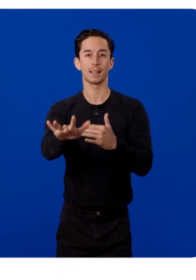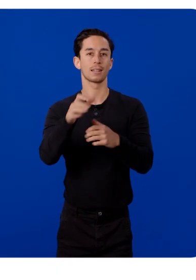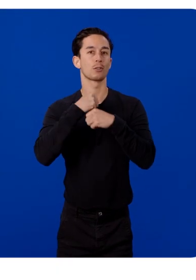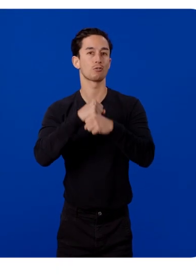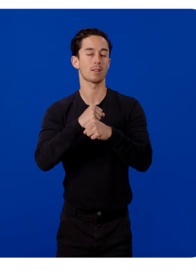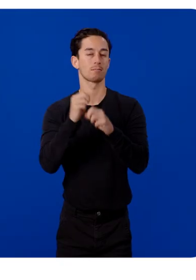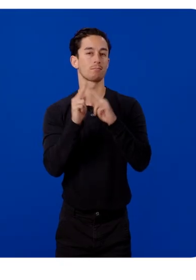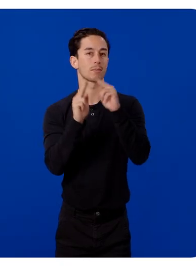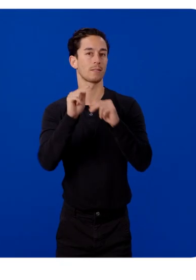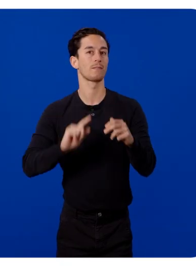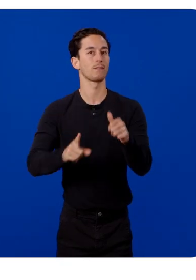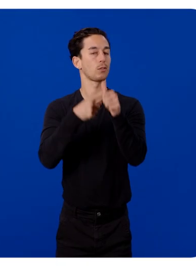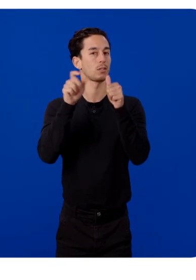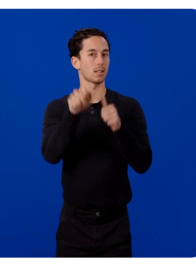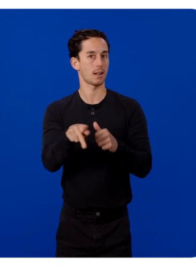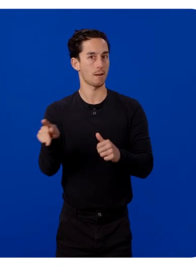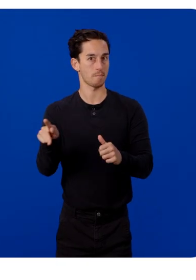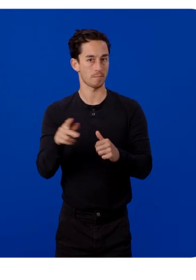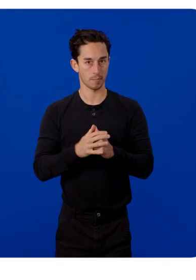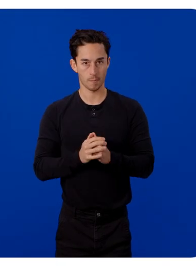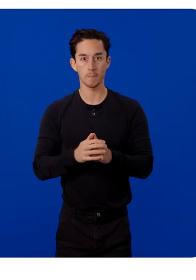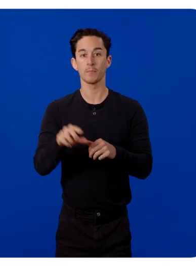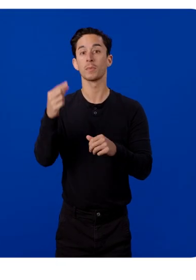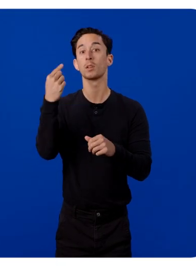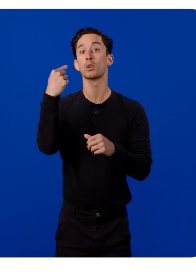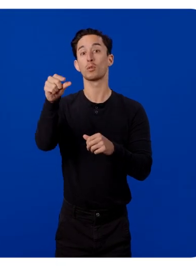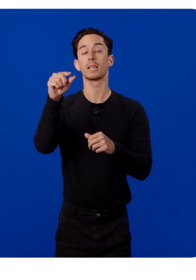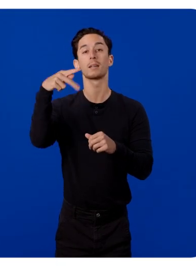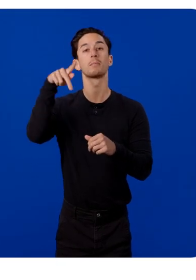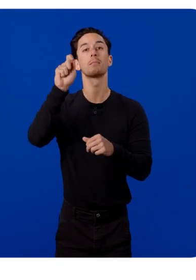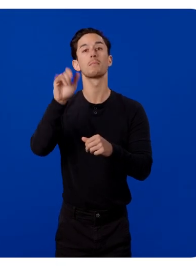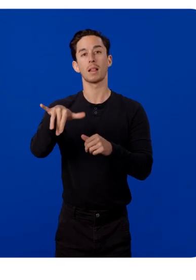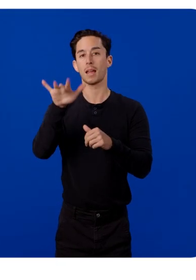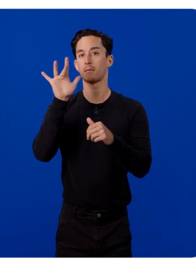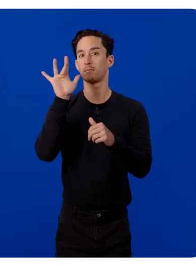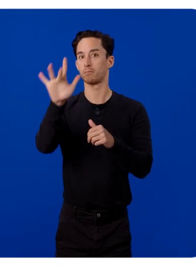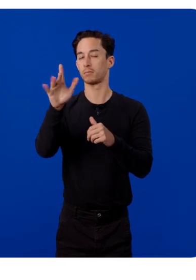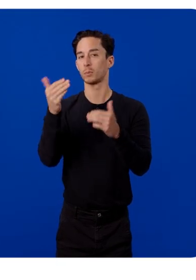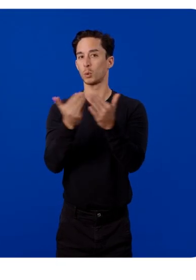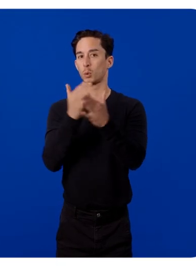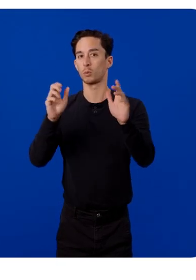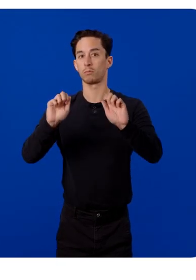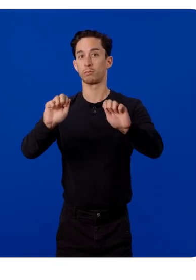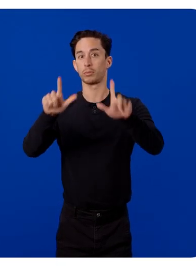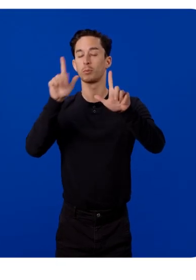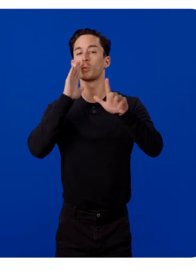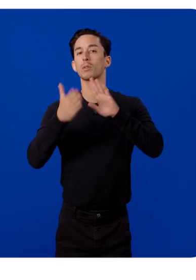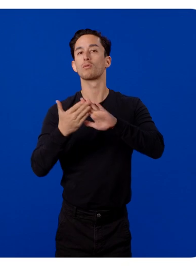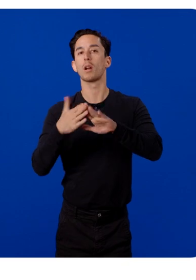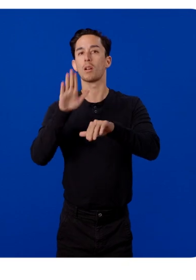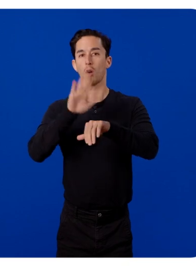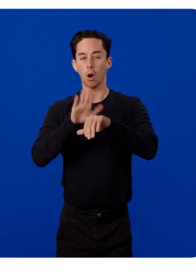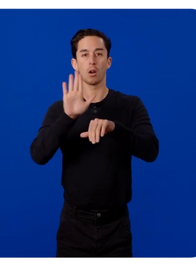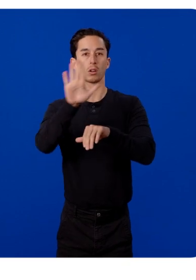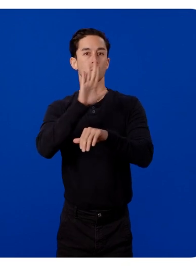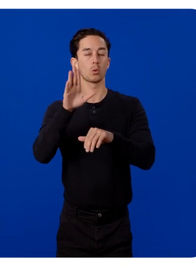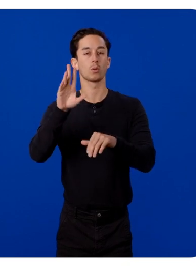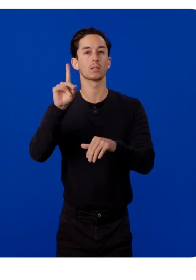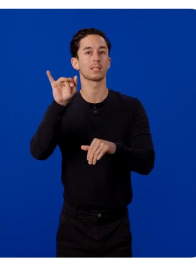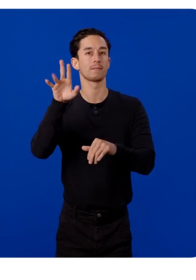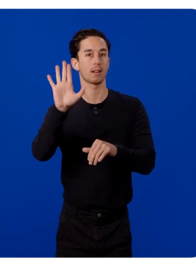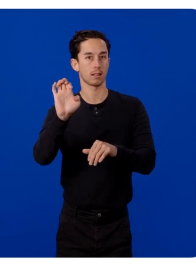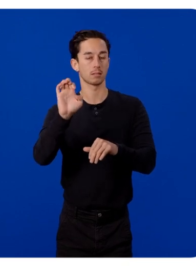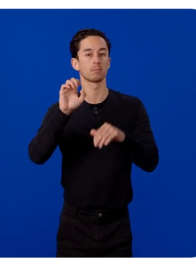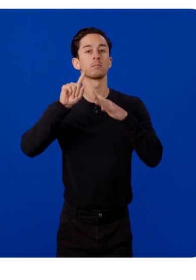your first app. The green Play button in the New Project window runs the app on-device. The starting app